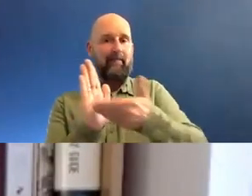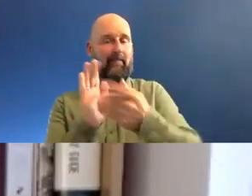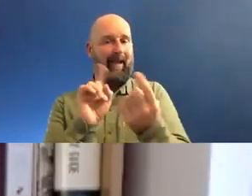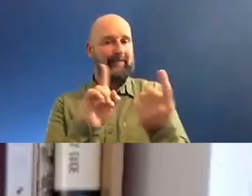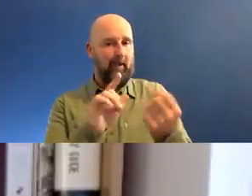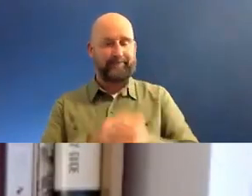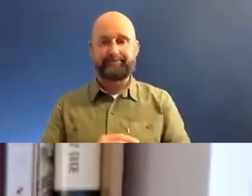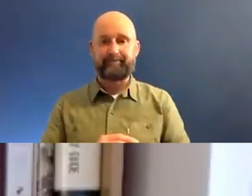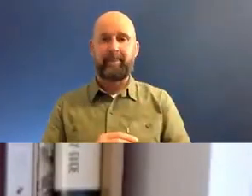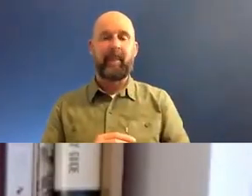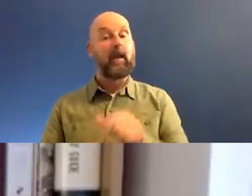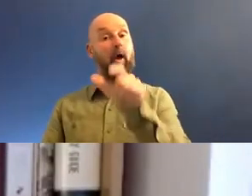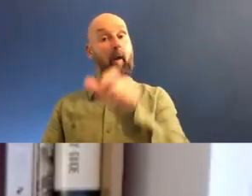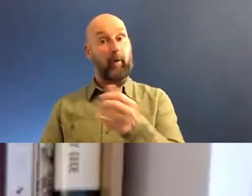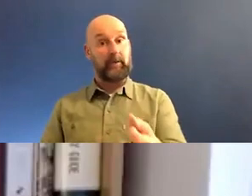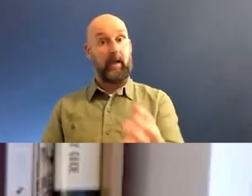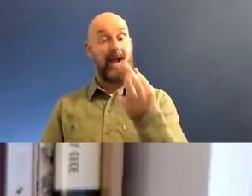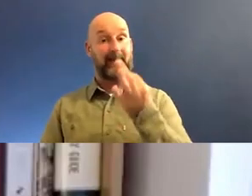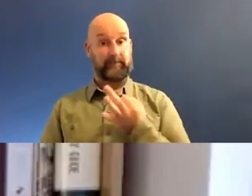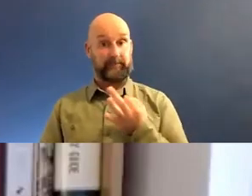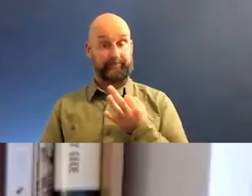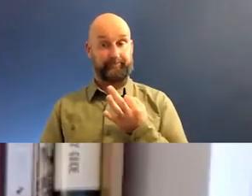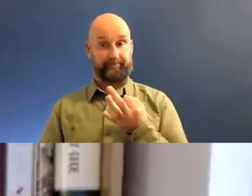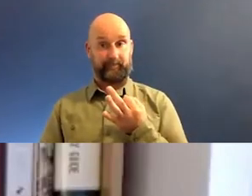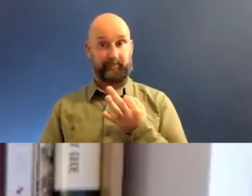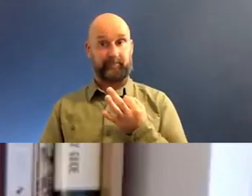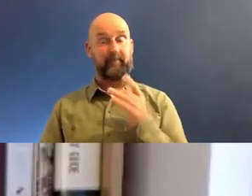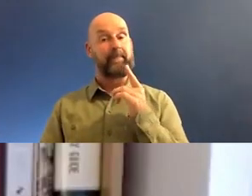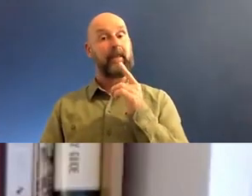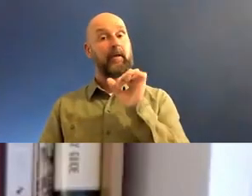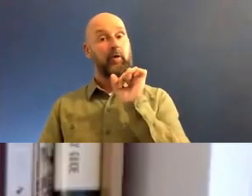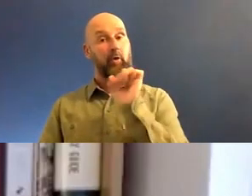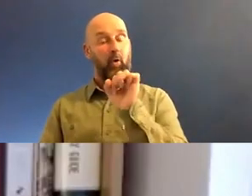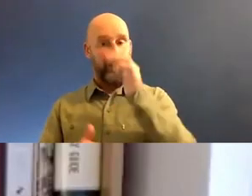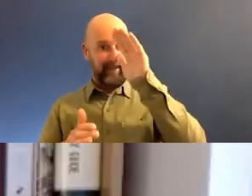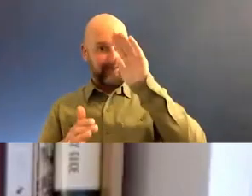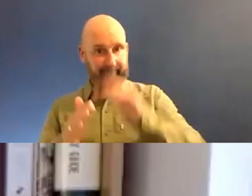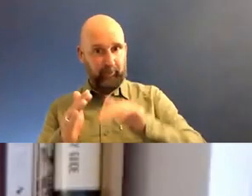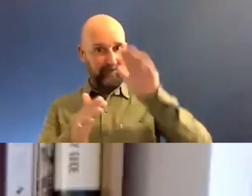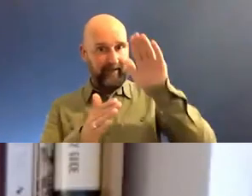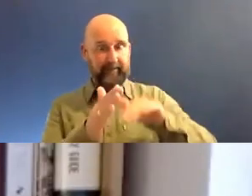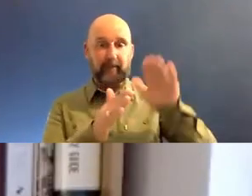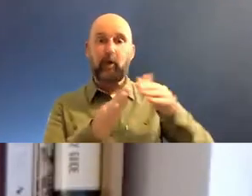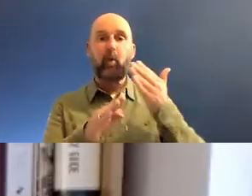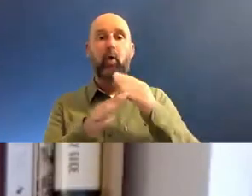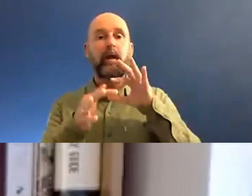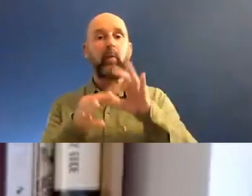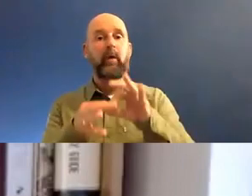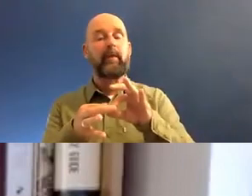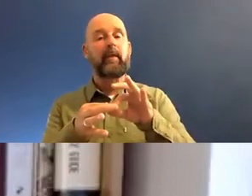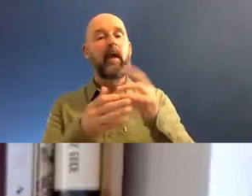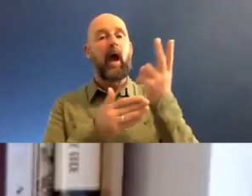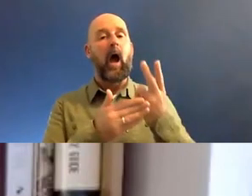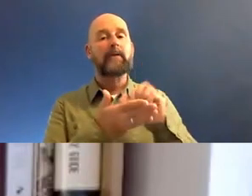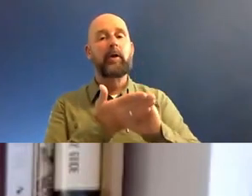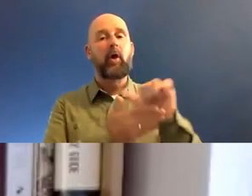Um, someone has asked about the experiences that you have all had working with arts and cultural institutions